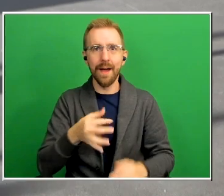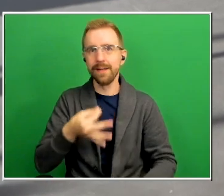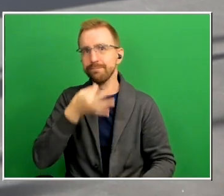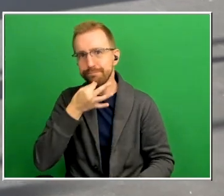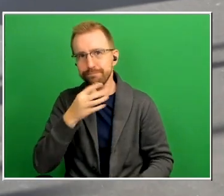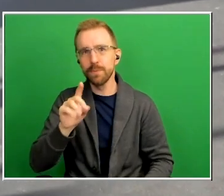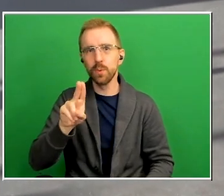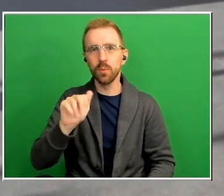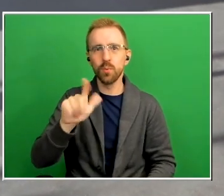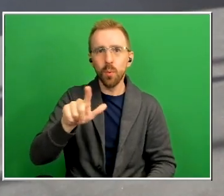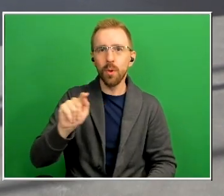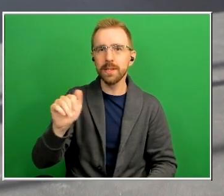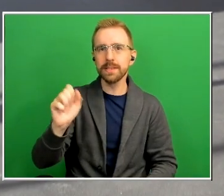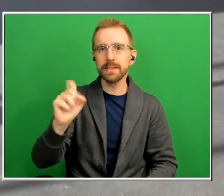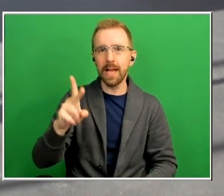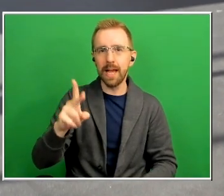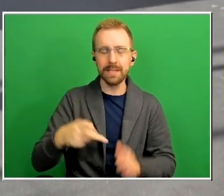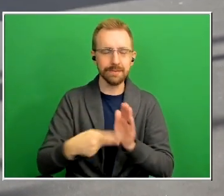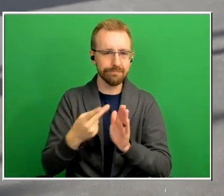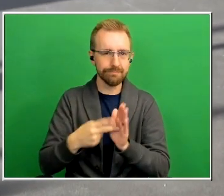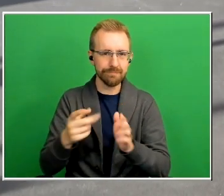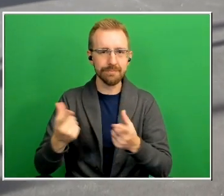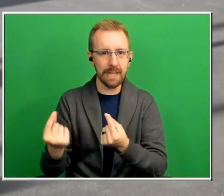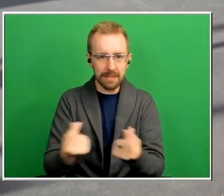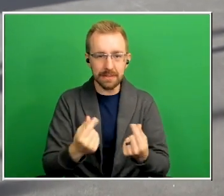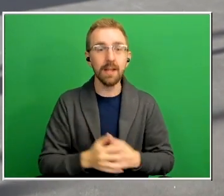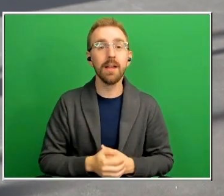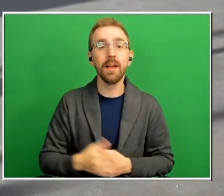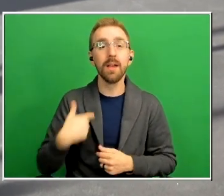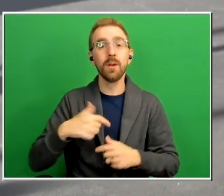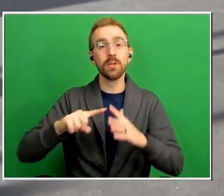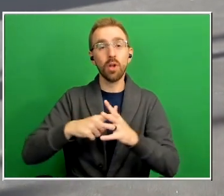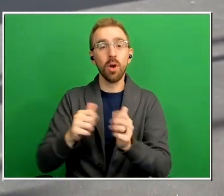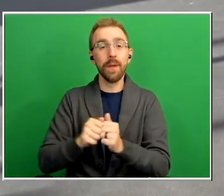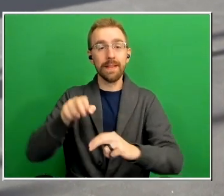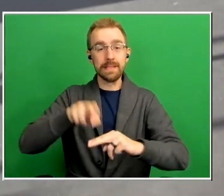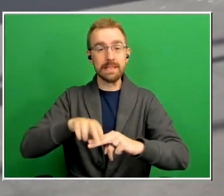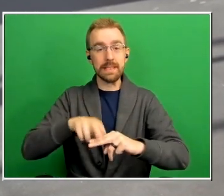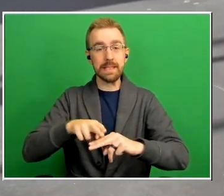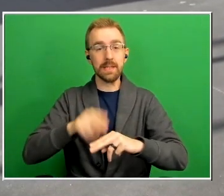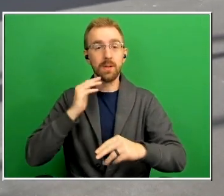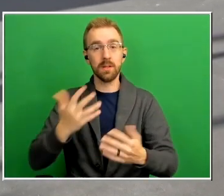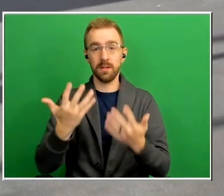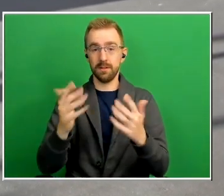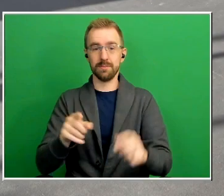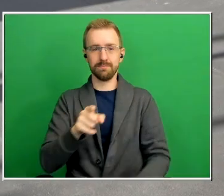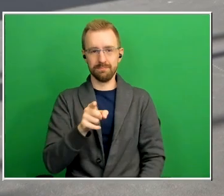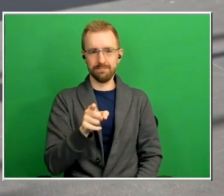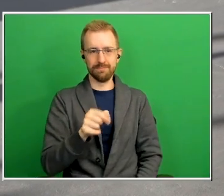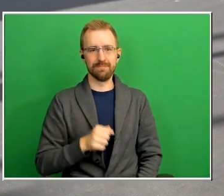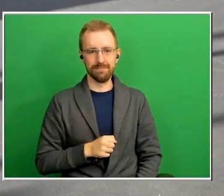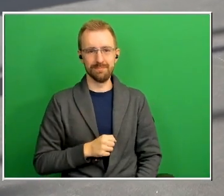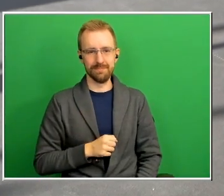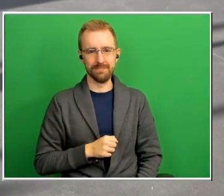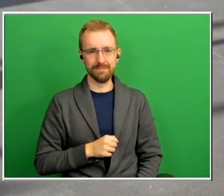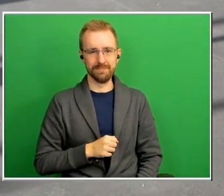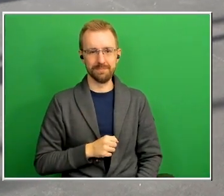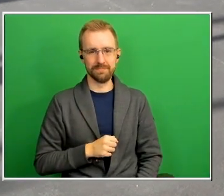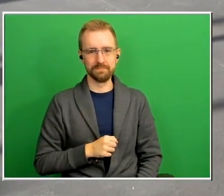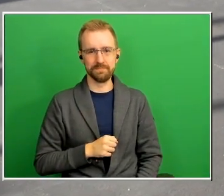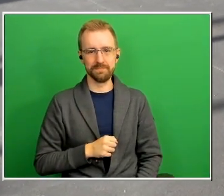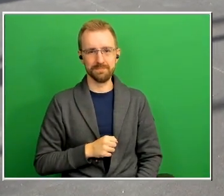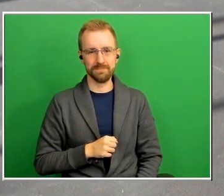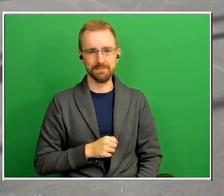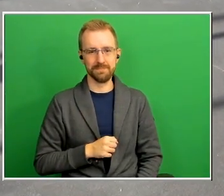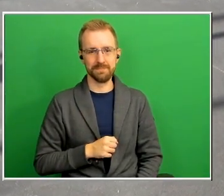challenge starting off with one that we do seated we'll put both hands out we'll start tapping one finger at a